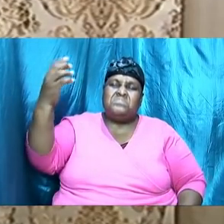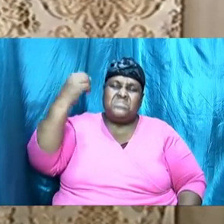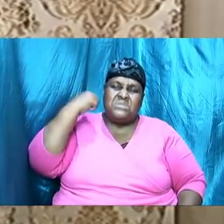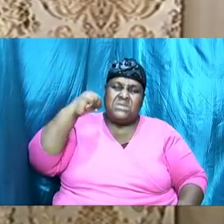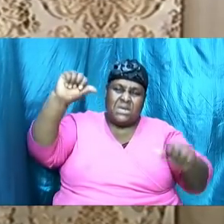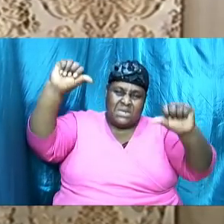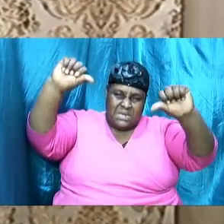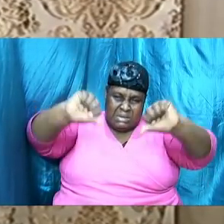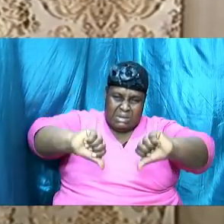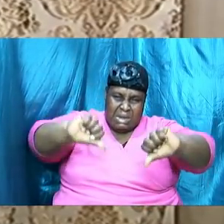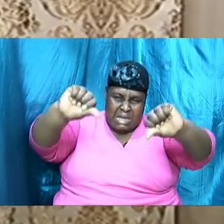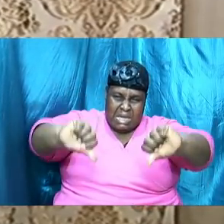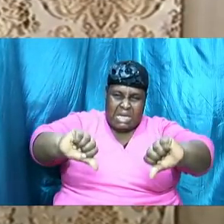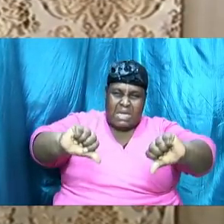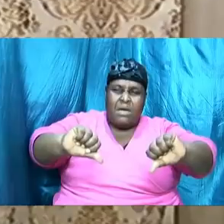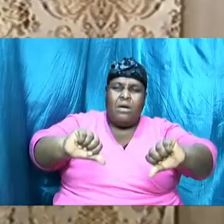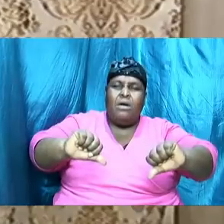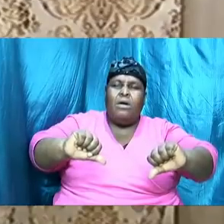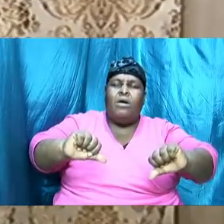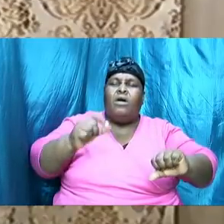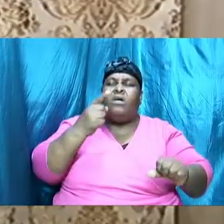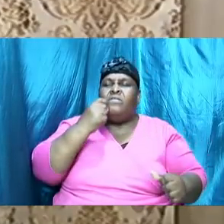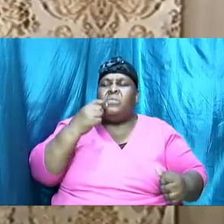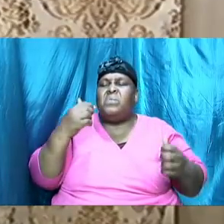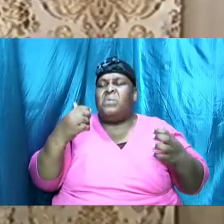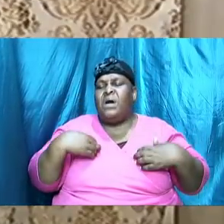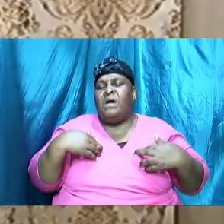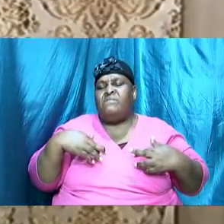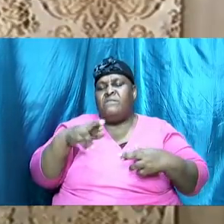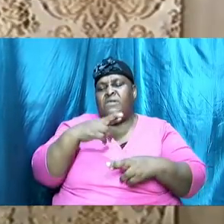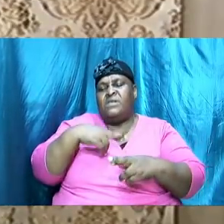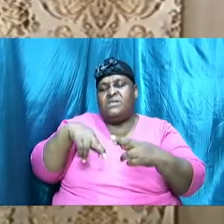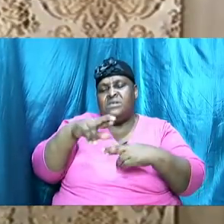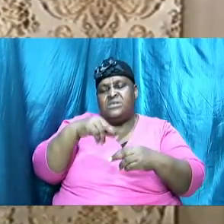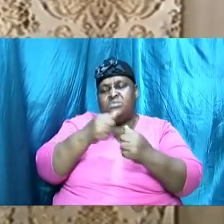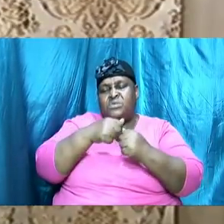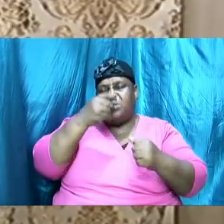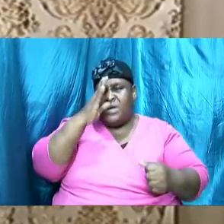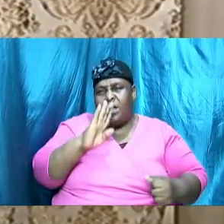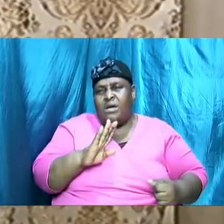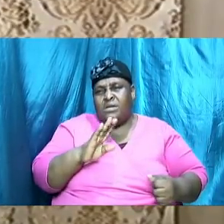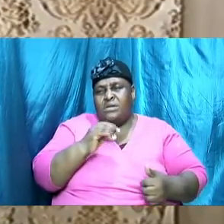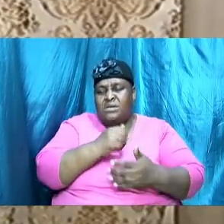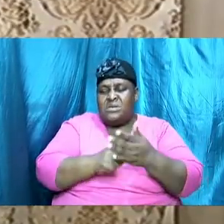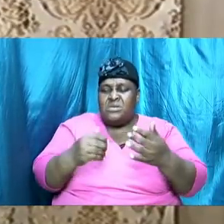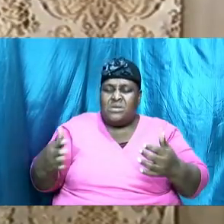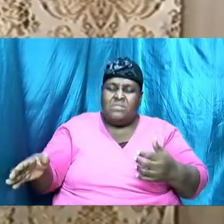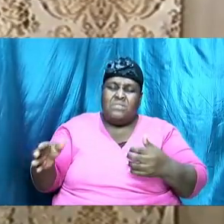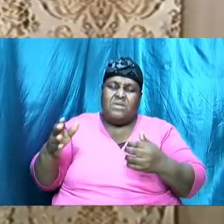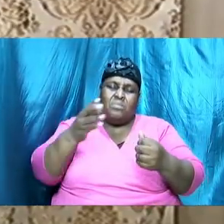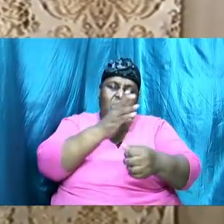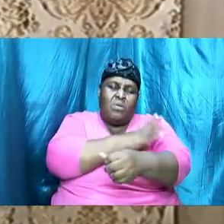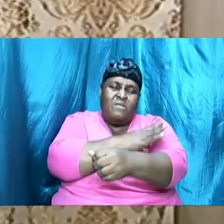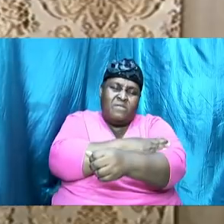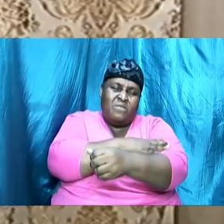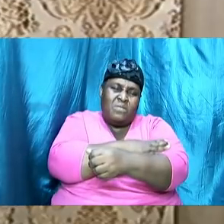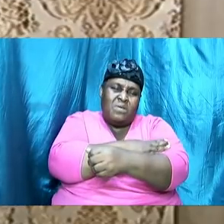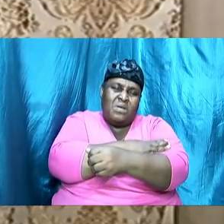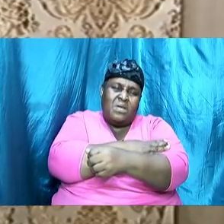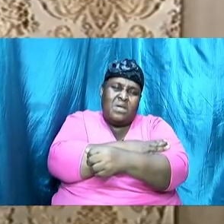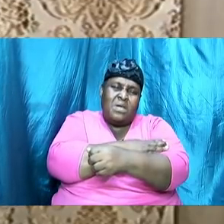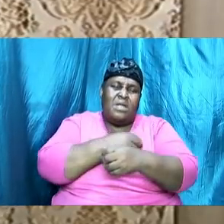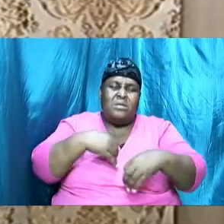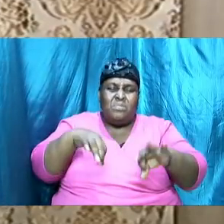whom they had relationship and that was something that was powerful and was extremely important that we